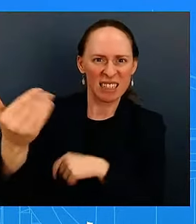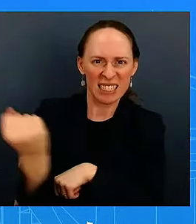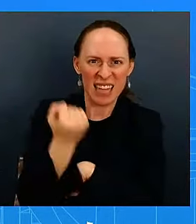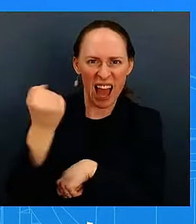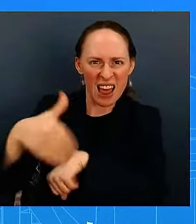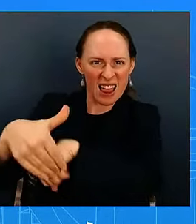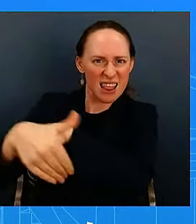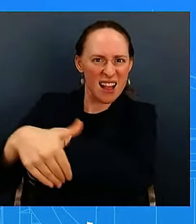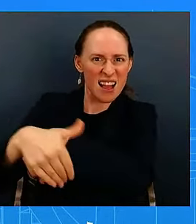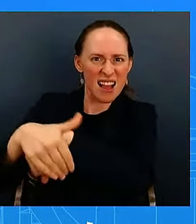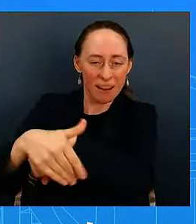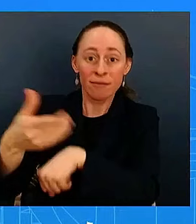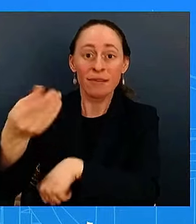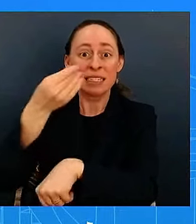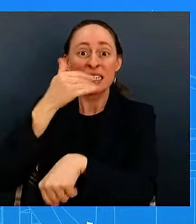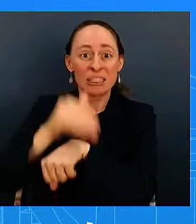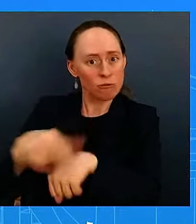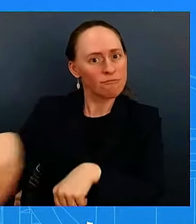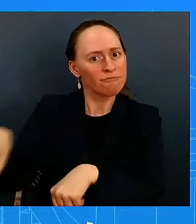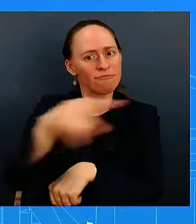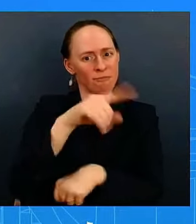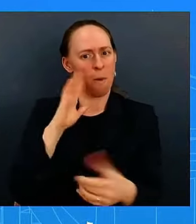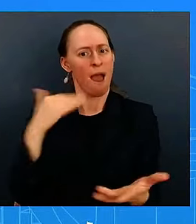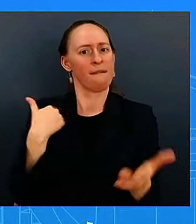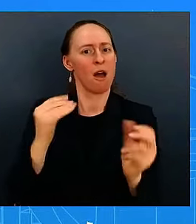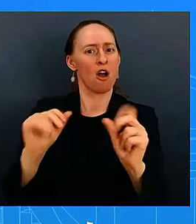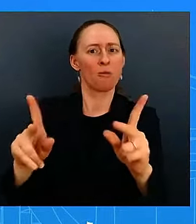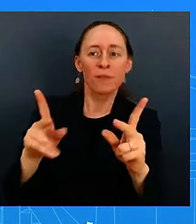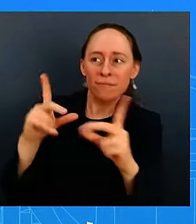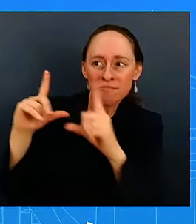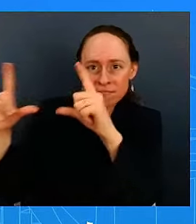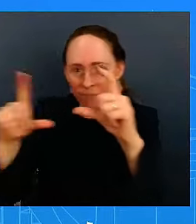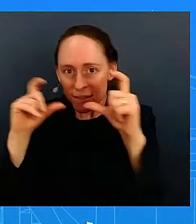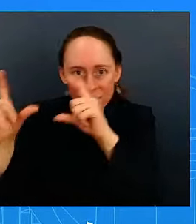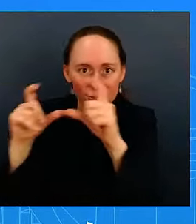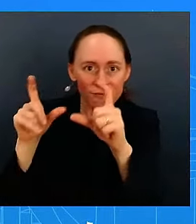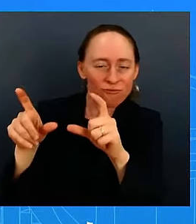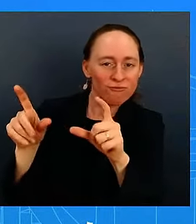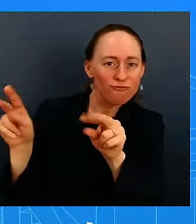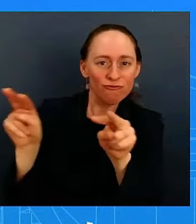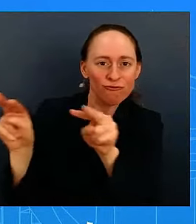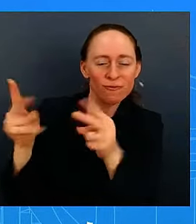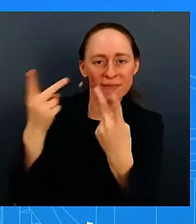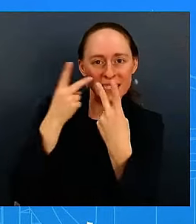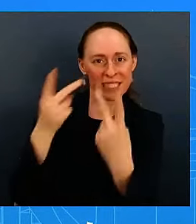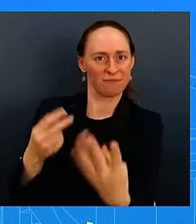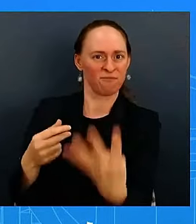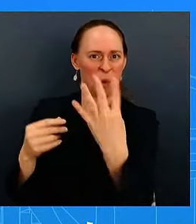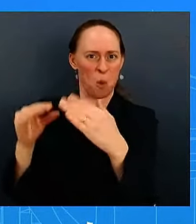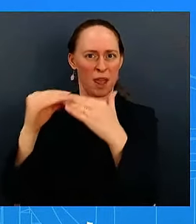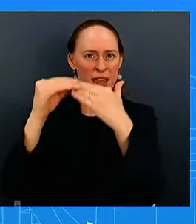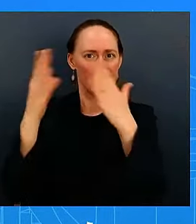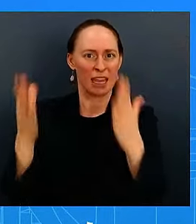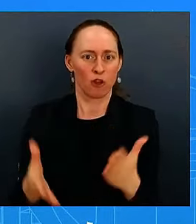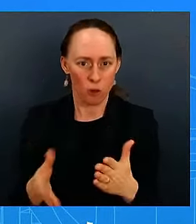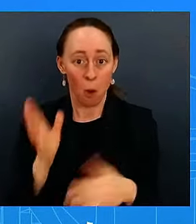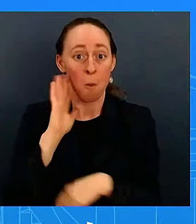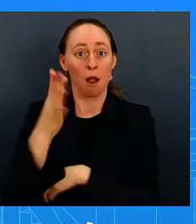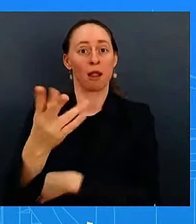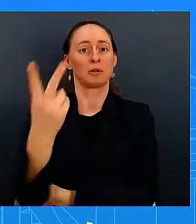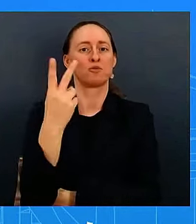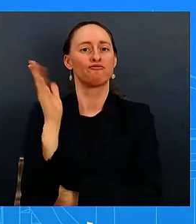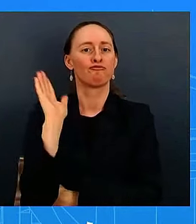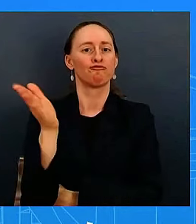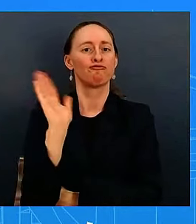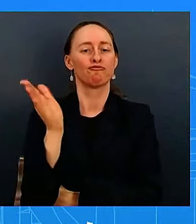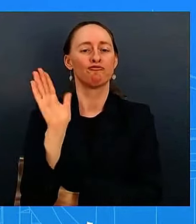opportunities uh there's going to be we're going to be arranging briefings two briefings that nsc is going to be providing uh to the press pool uh it's